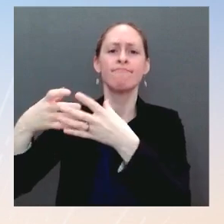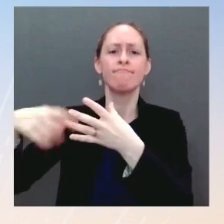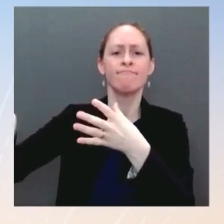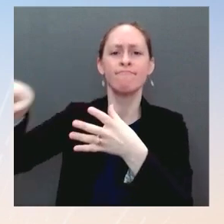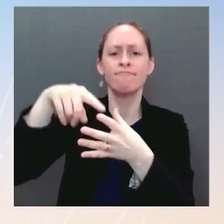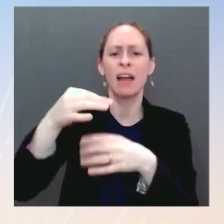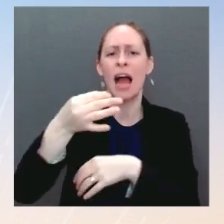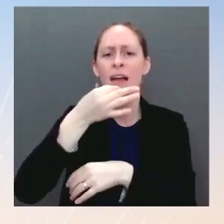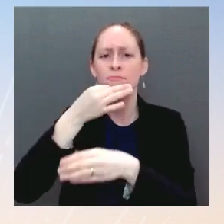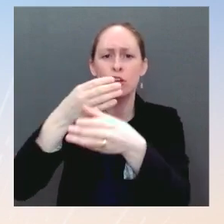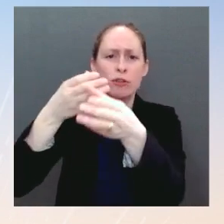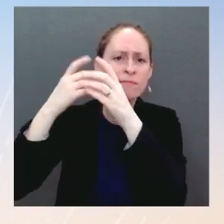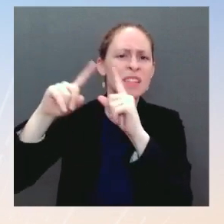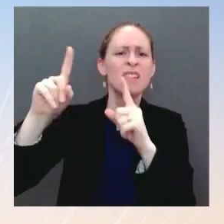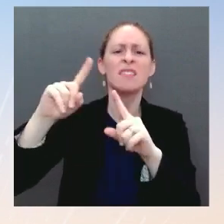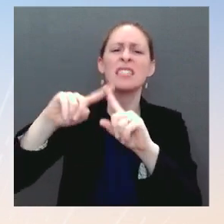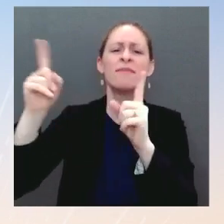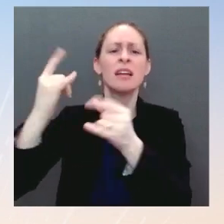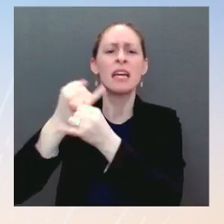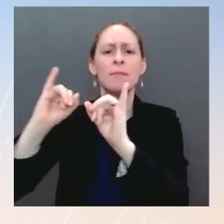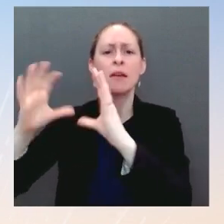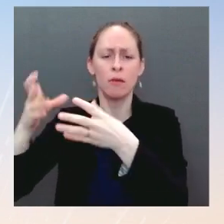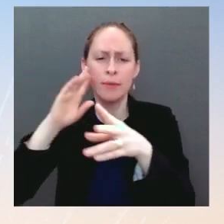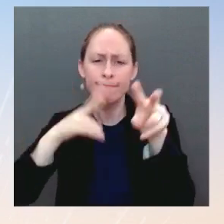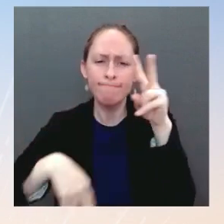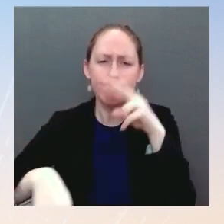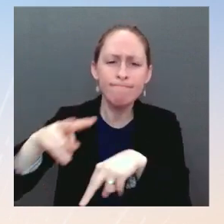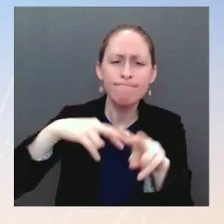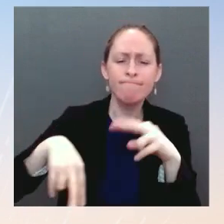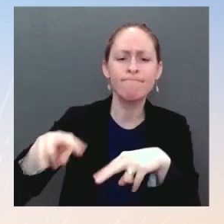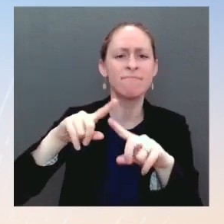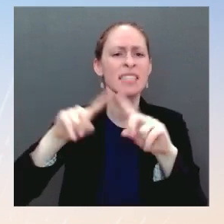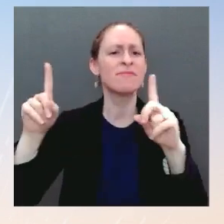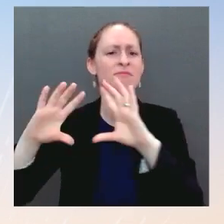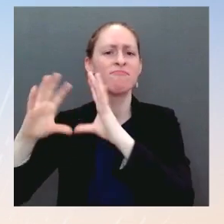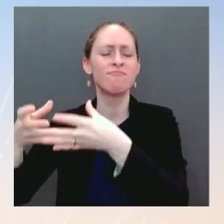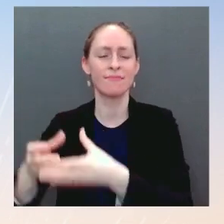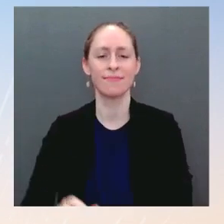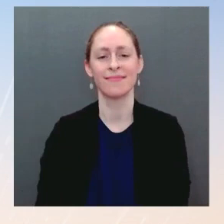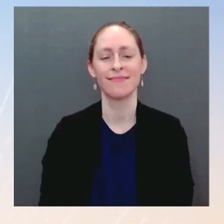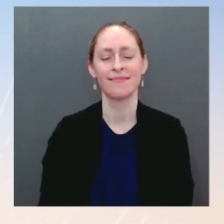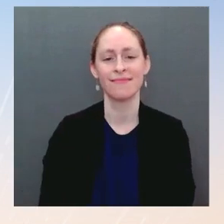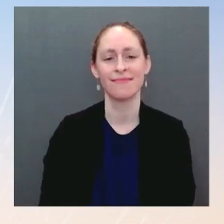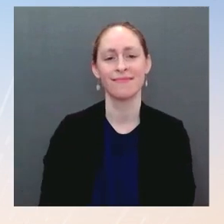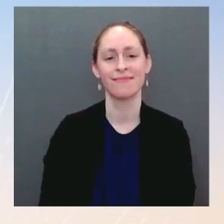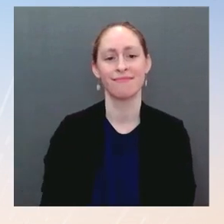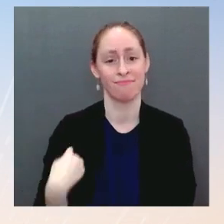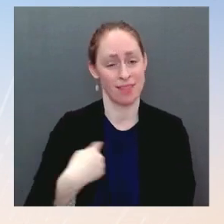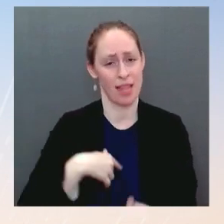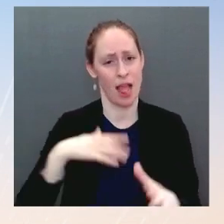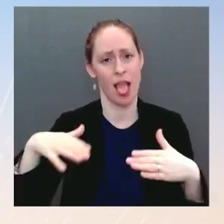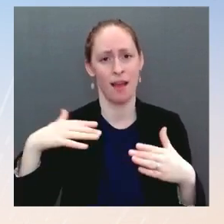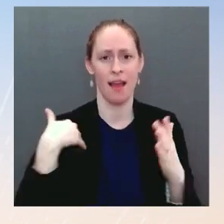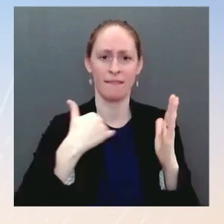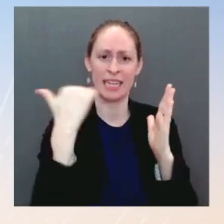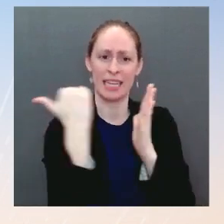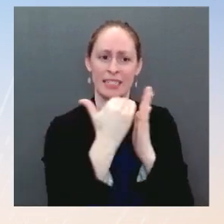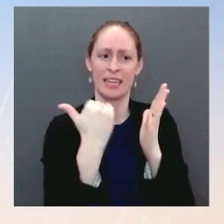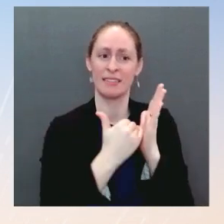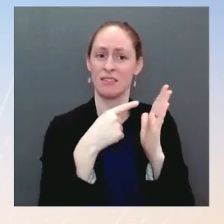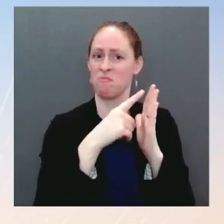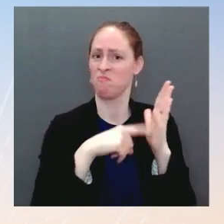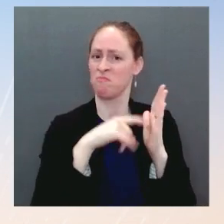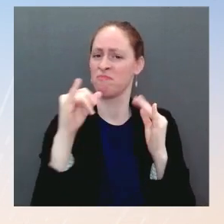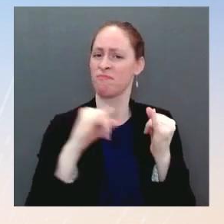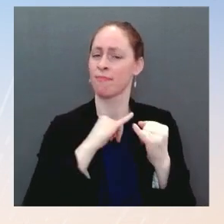place prior to a selection, but that is not finalized at this point. The Press. And now that we, you know, have heard the President speak publicly